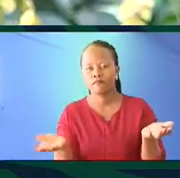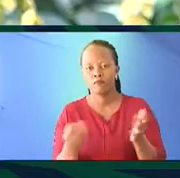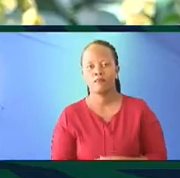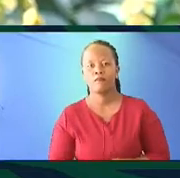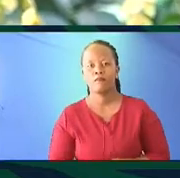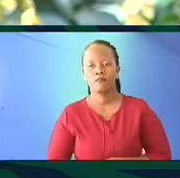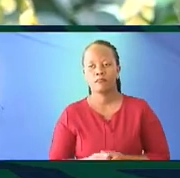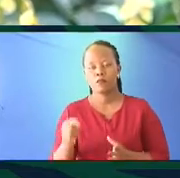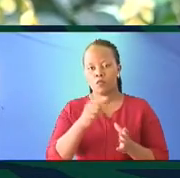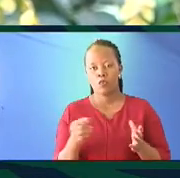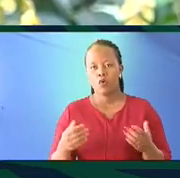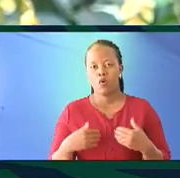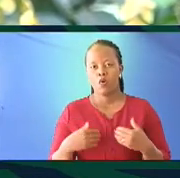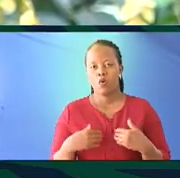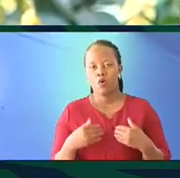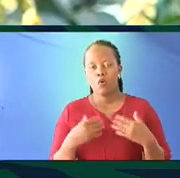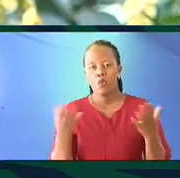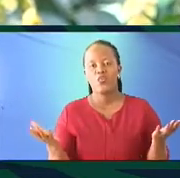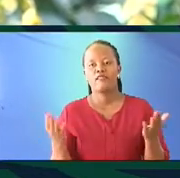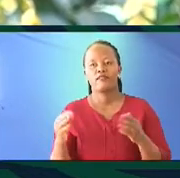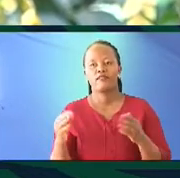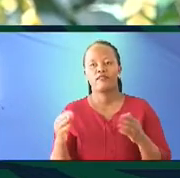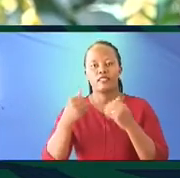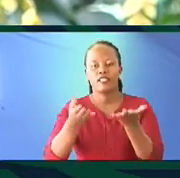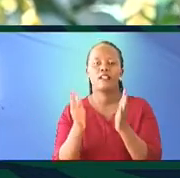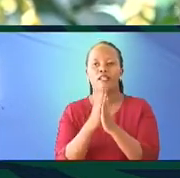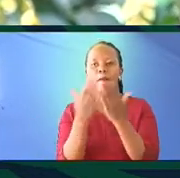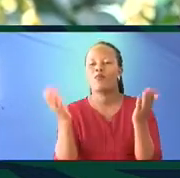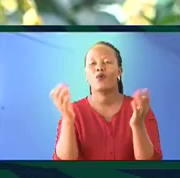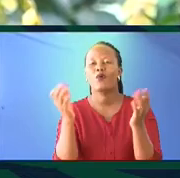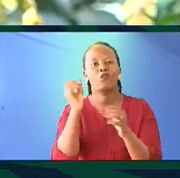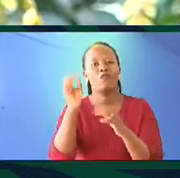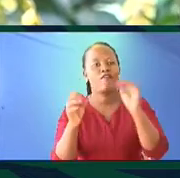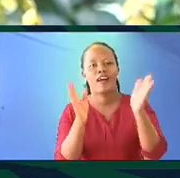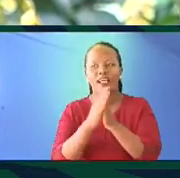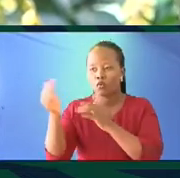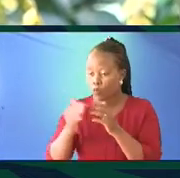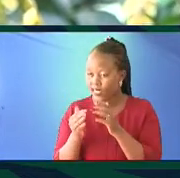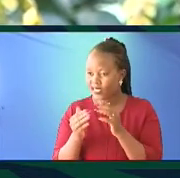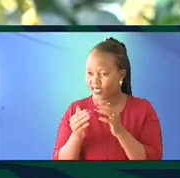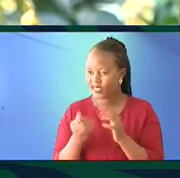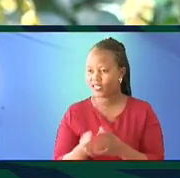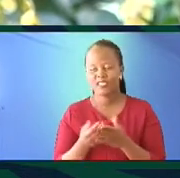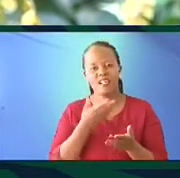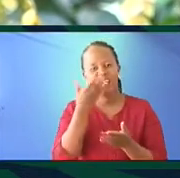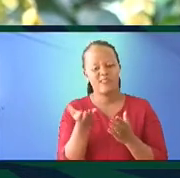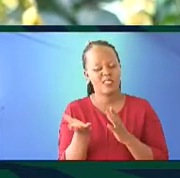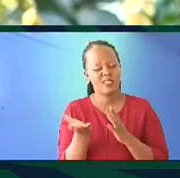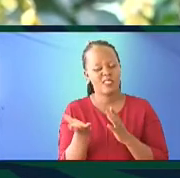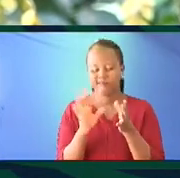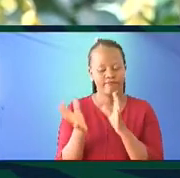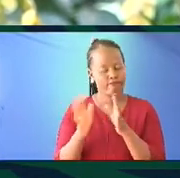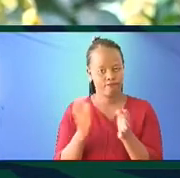we have distributed the books far and wide. The uptick is not very promising